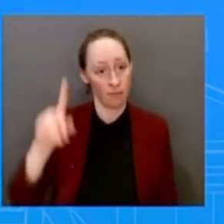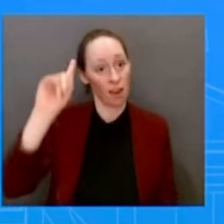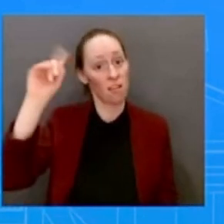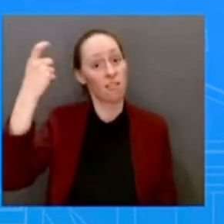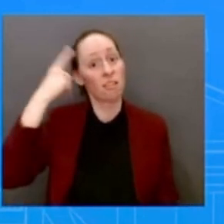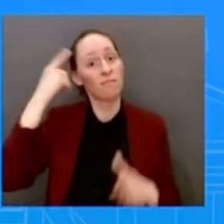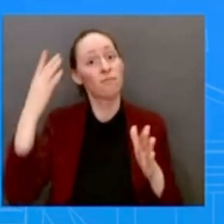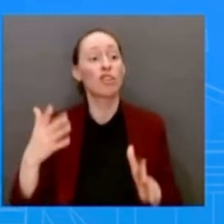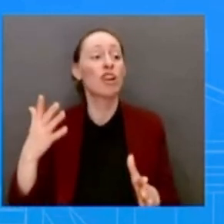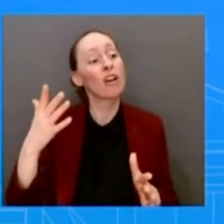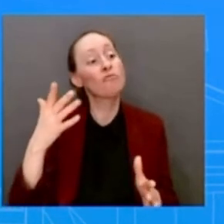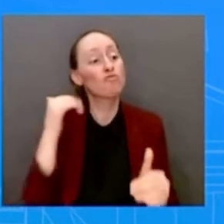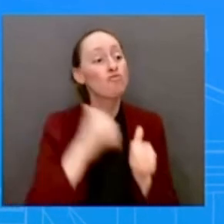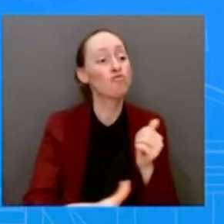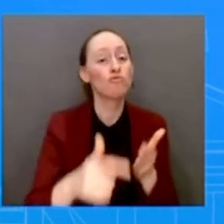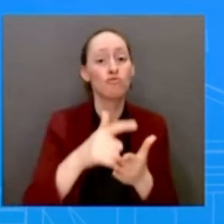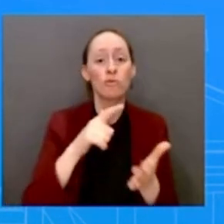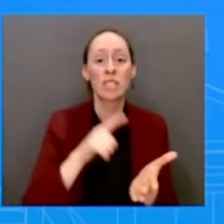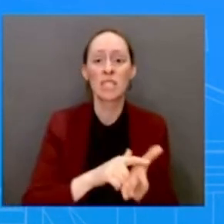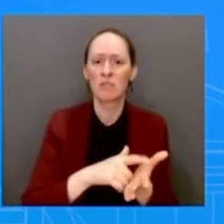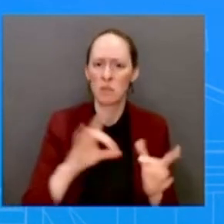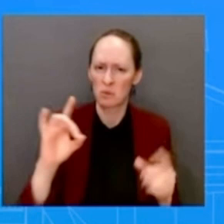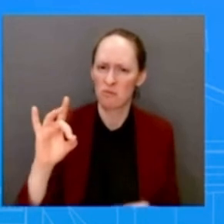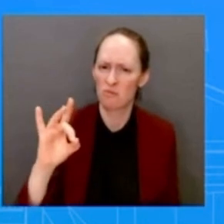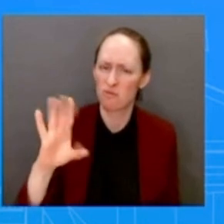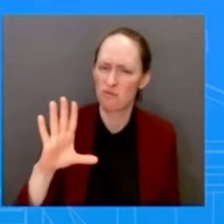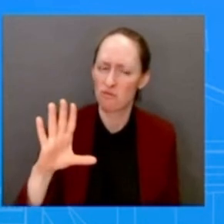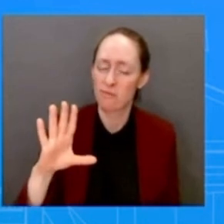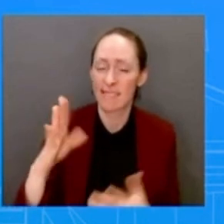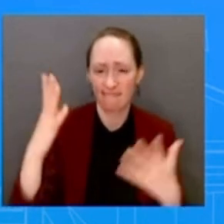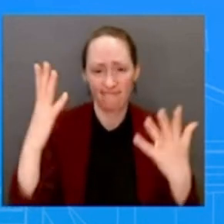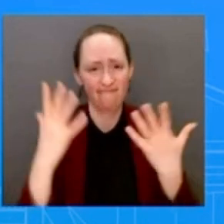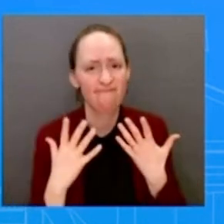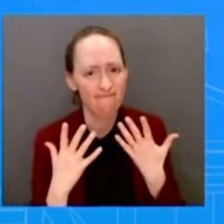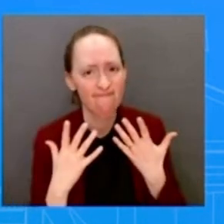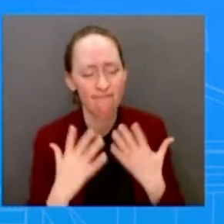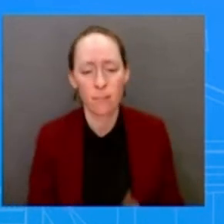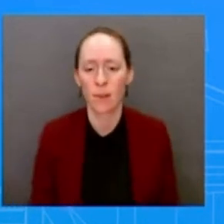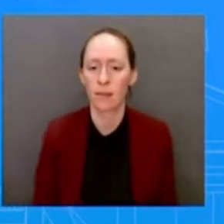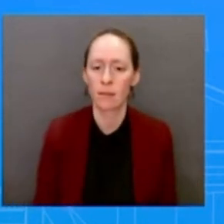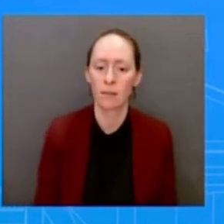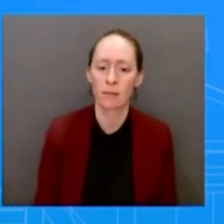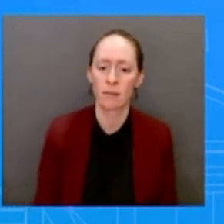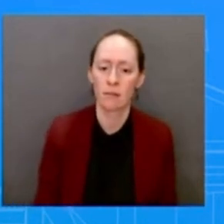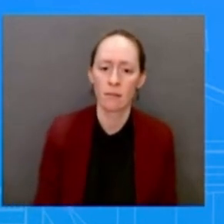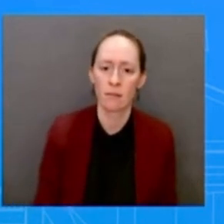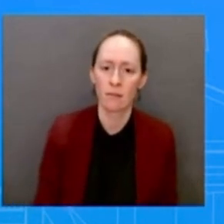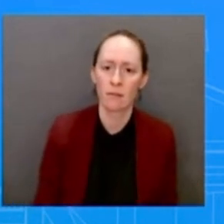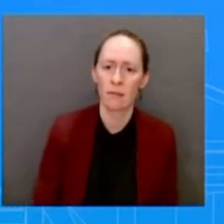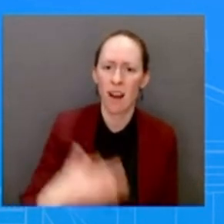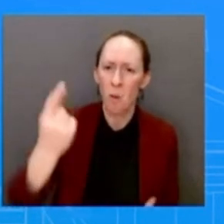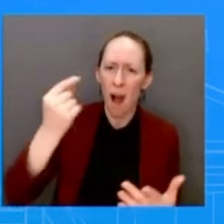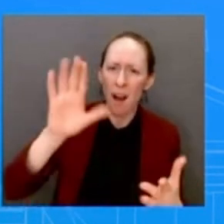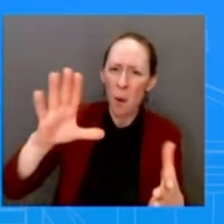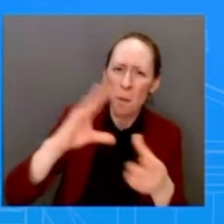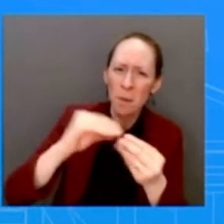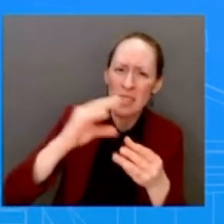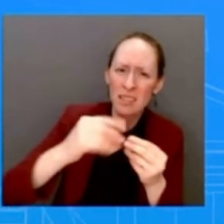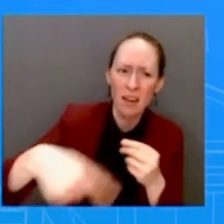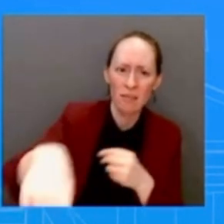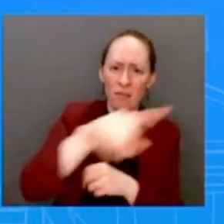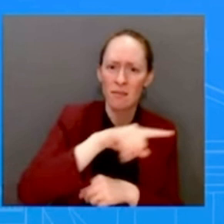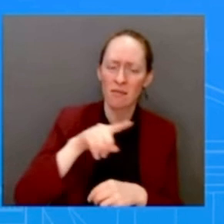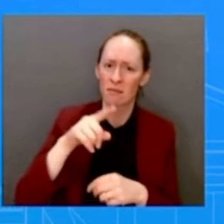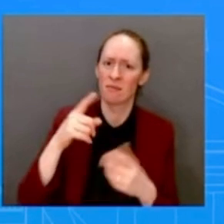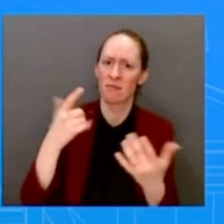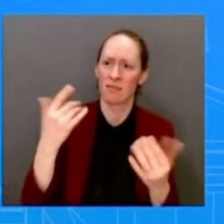unfortunate. What's your message to the LGBTQ in the state as well as drag performers? What's your message to them? So the president always has been very clear when